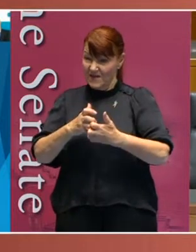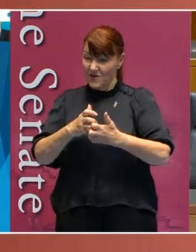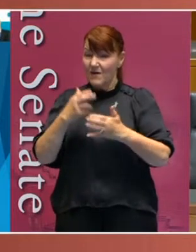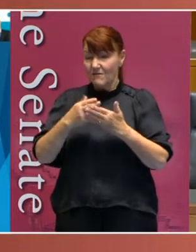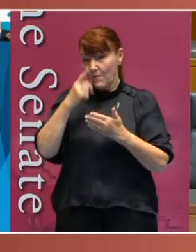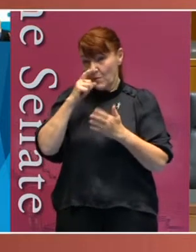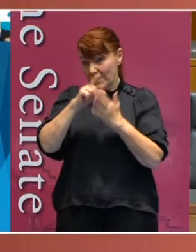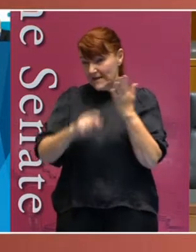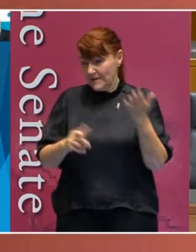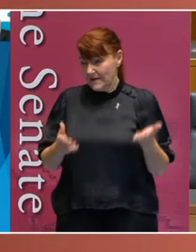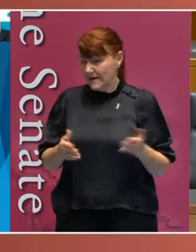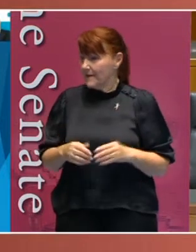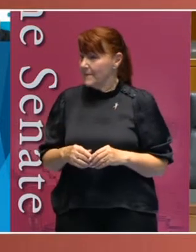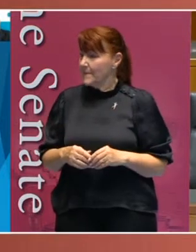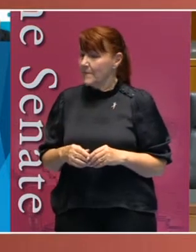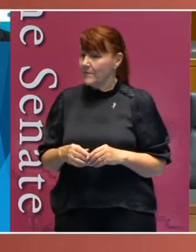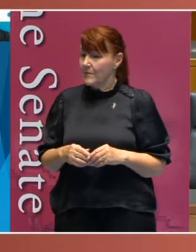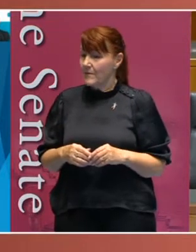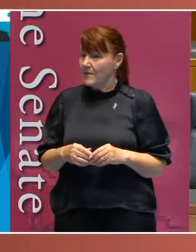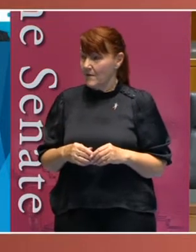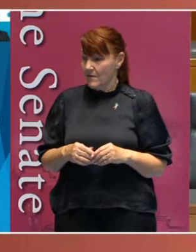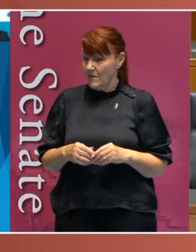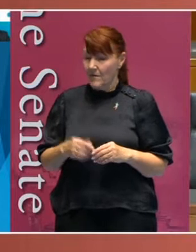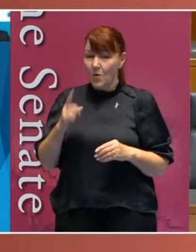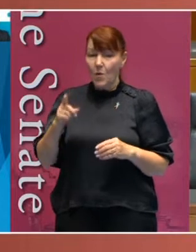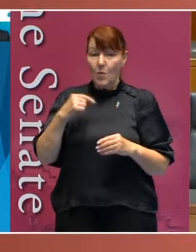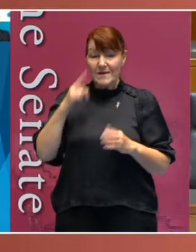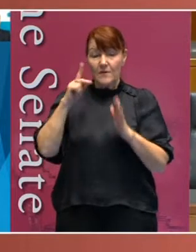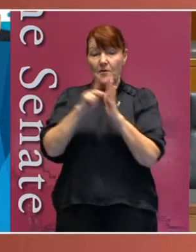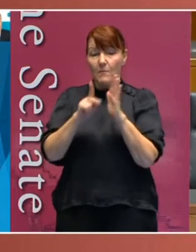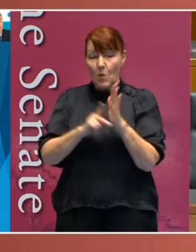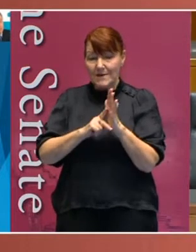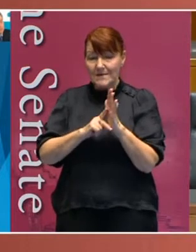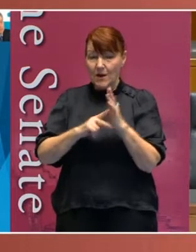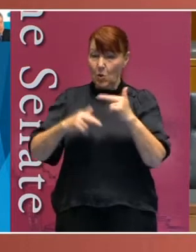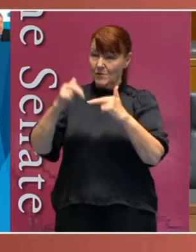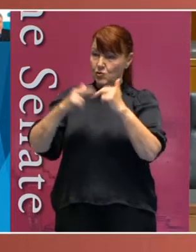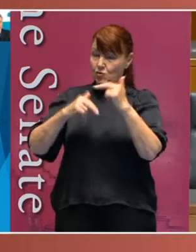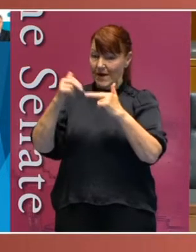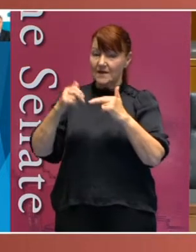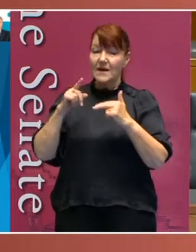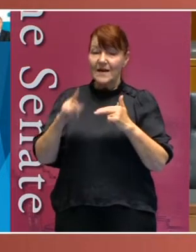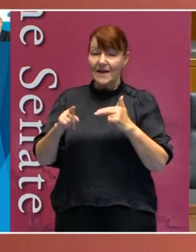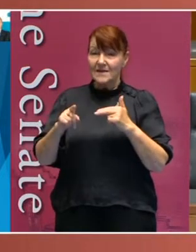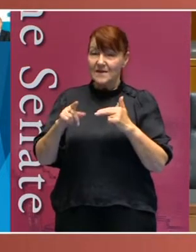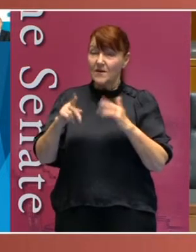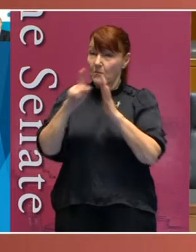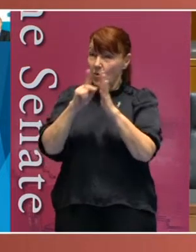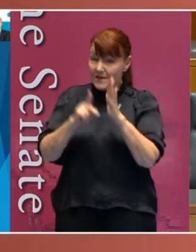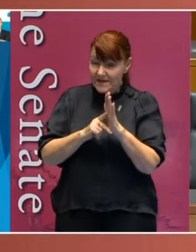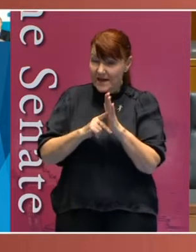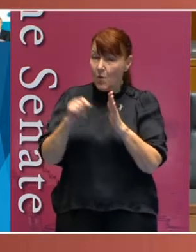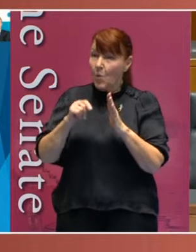and what we want to get to in terms of a policy construct is a policy construct where universal